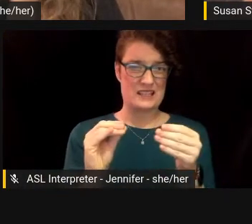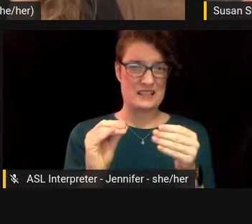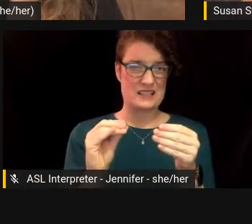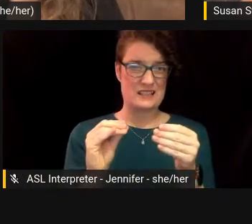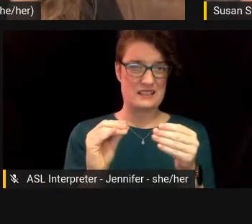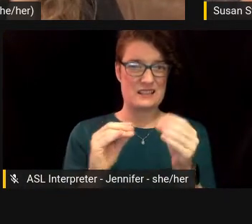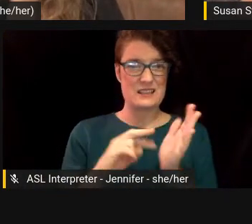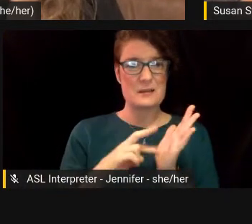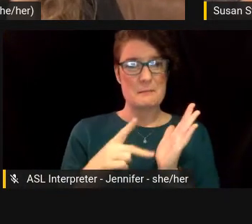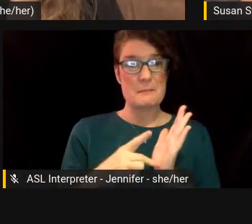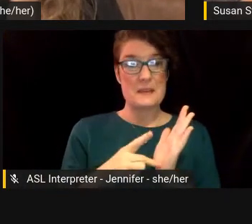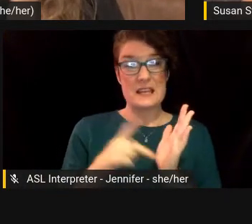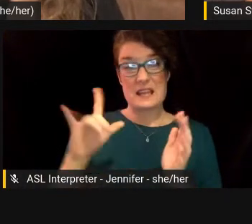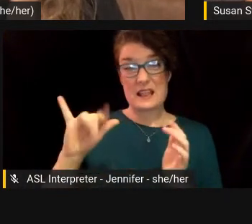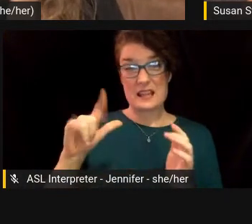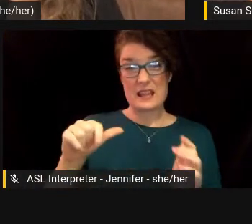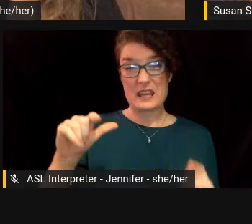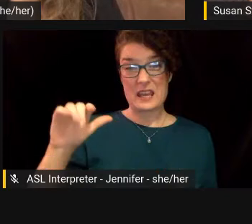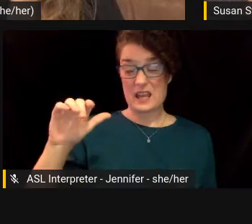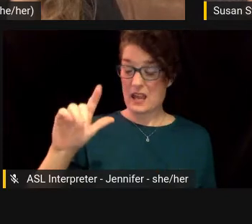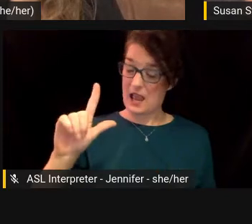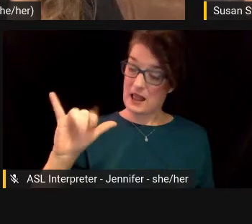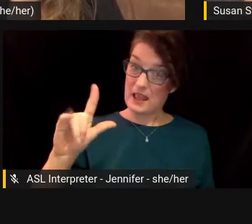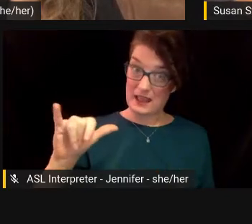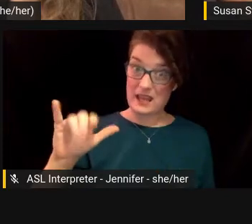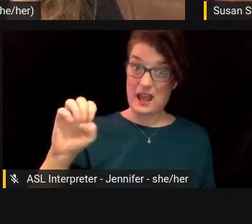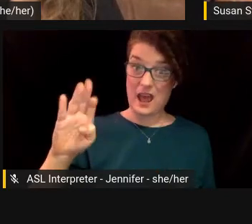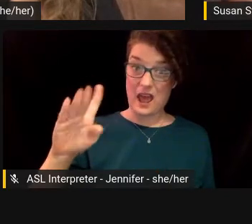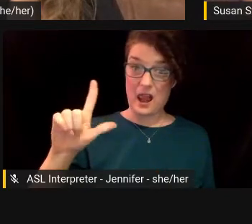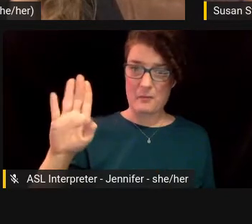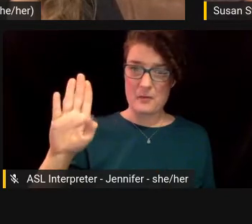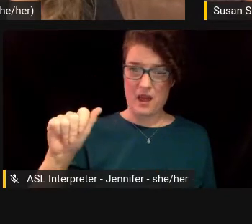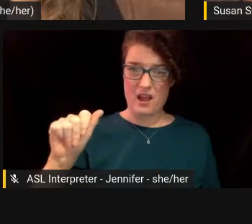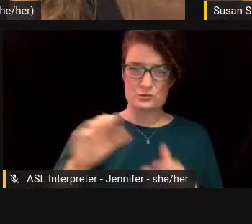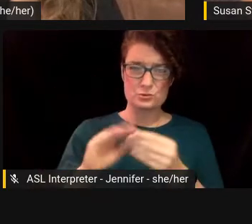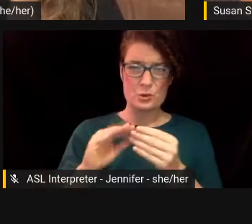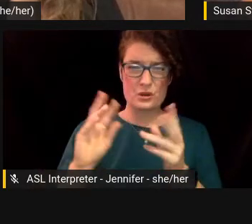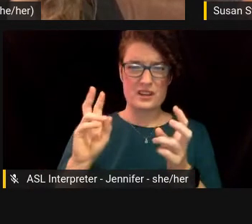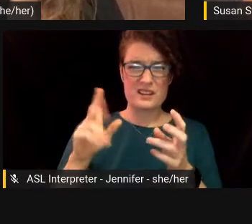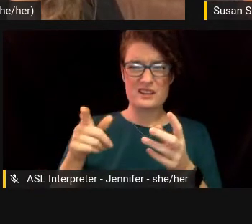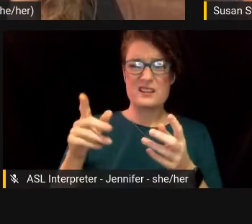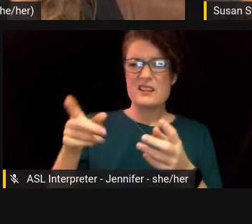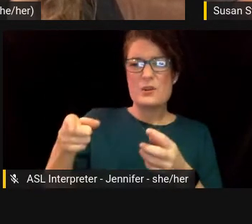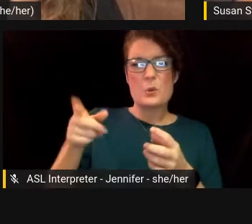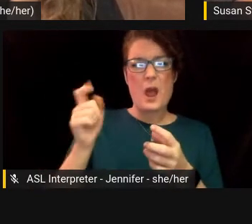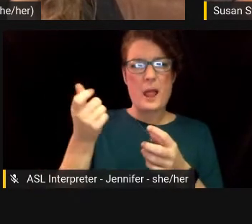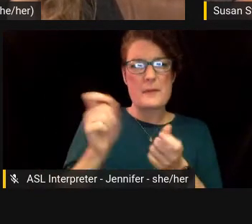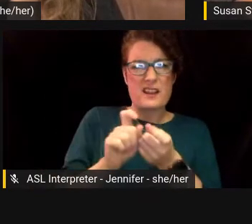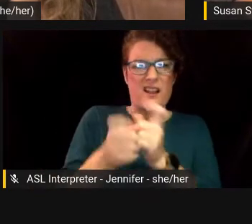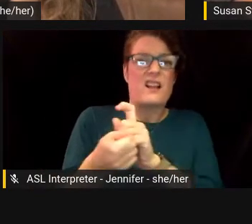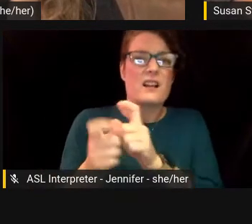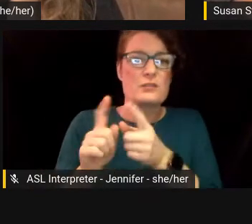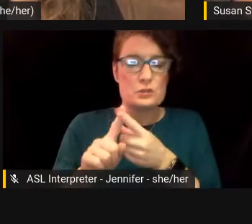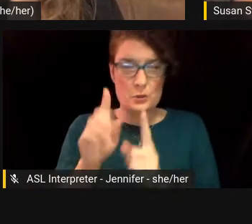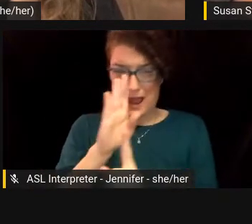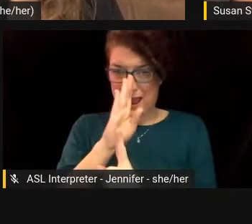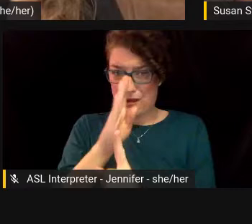of Lily Elba be about a heterosexual couple where